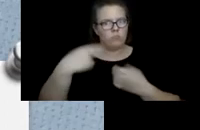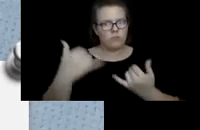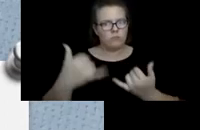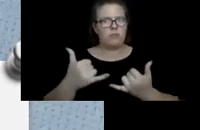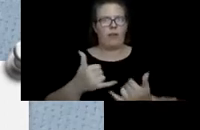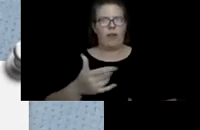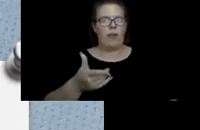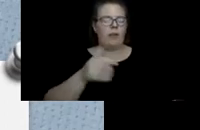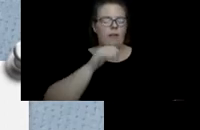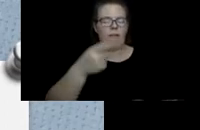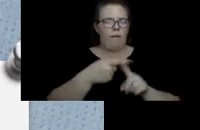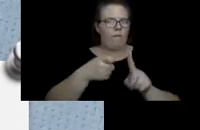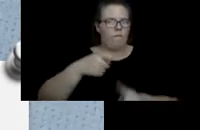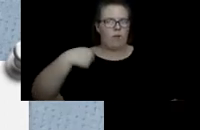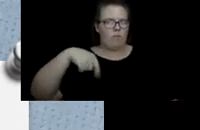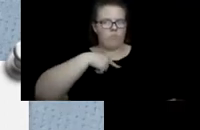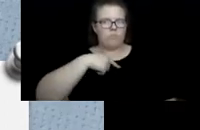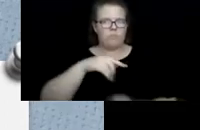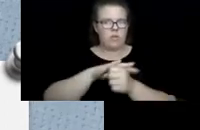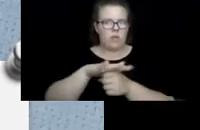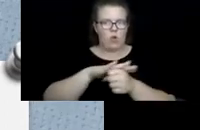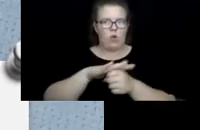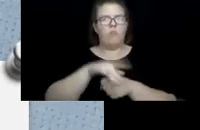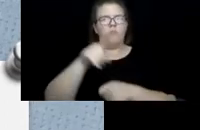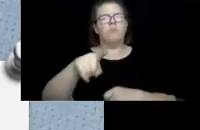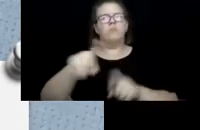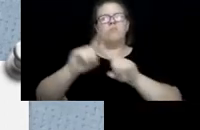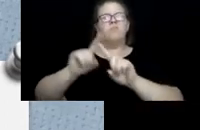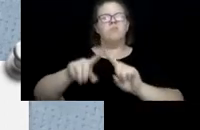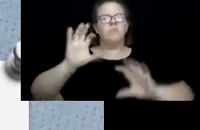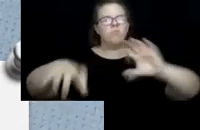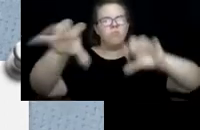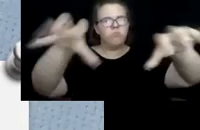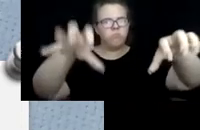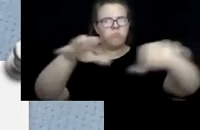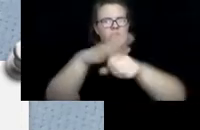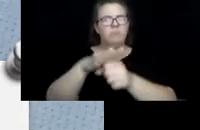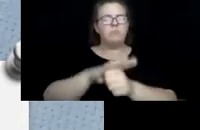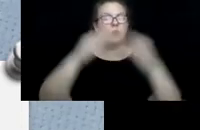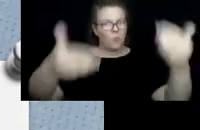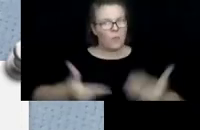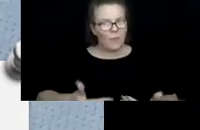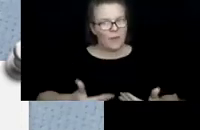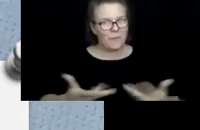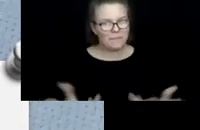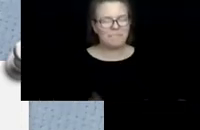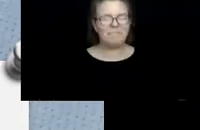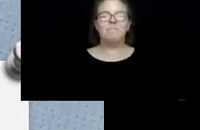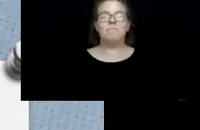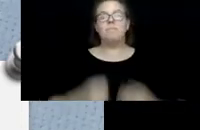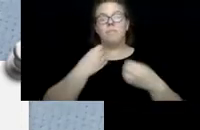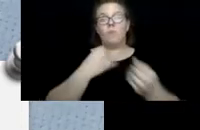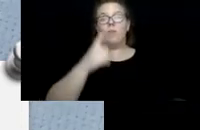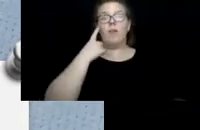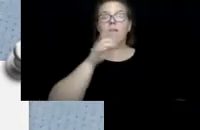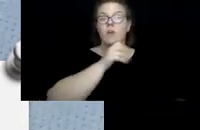not from Onondaga County and are from other area agencies on aging across the state, so welcome. And Offices for Aging